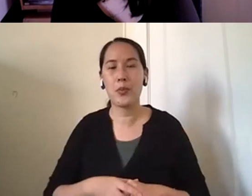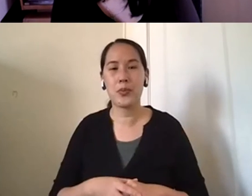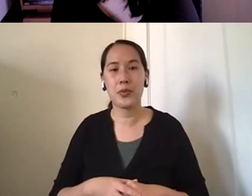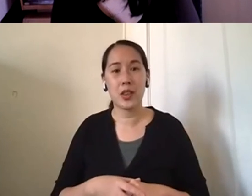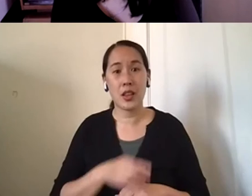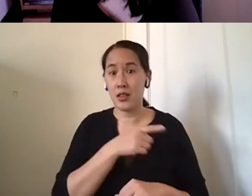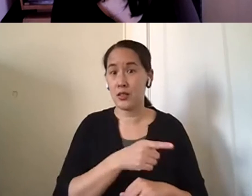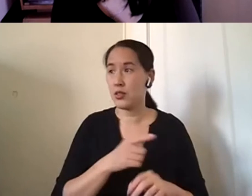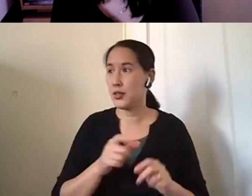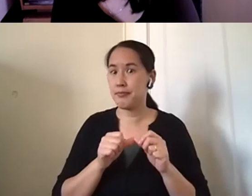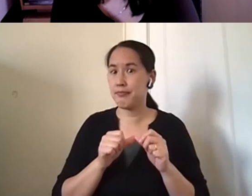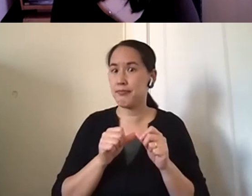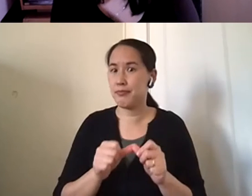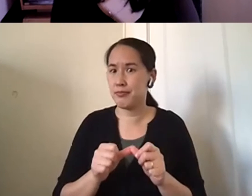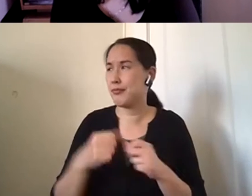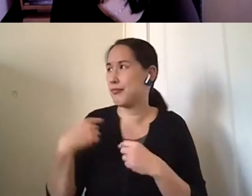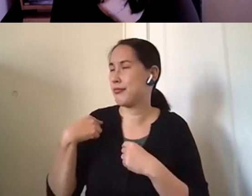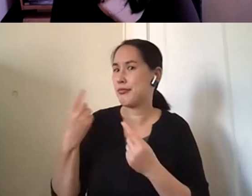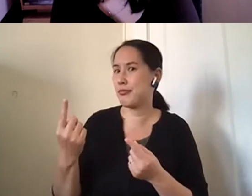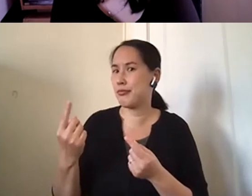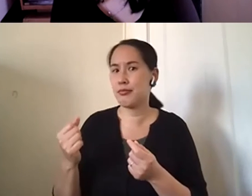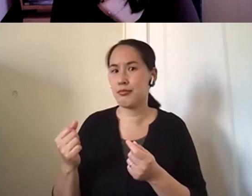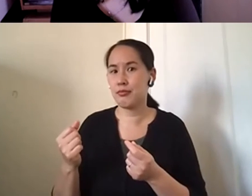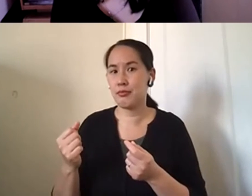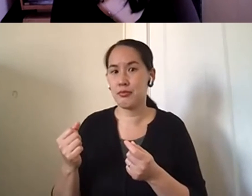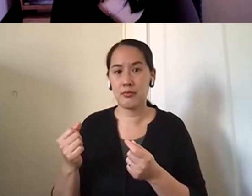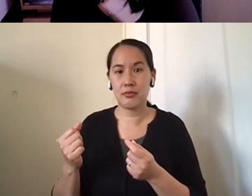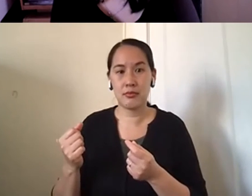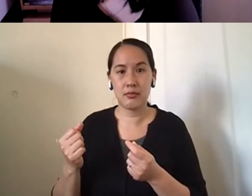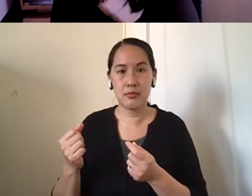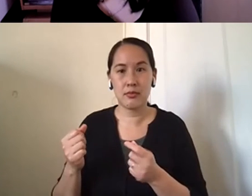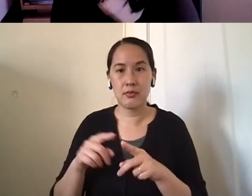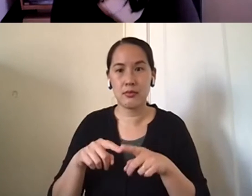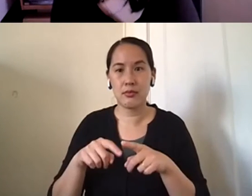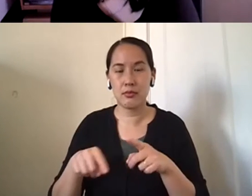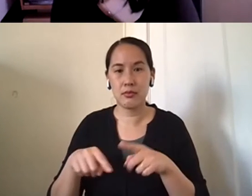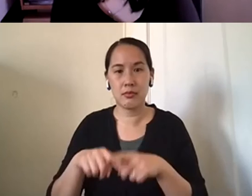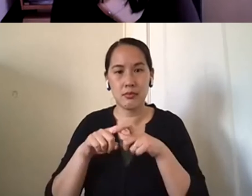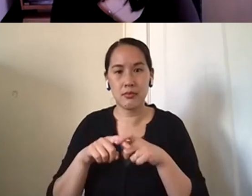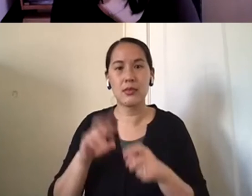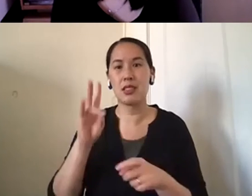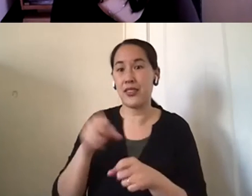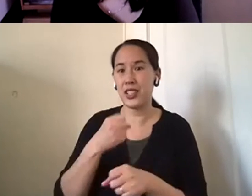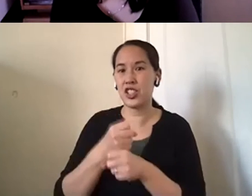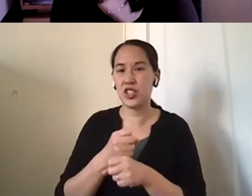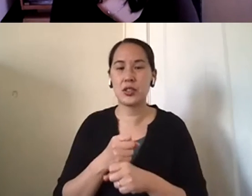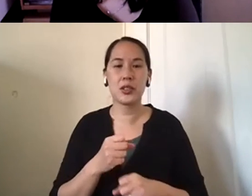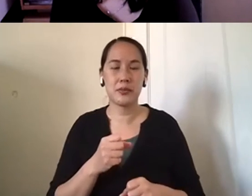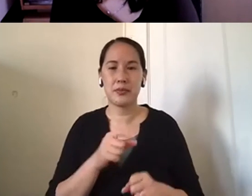going through this for a years since 2020, so it was seven years. Um,